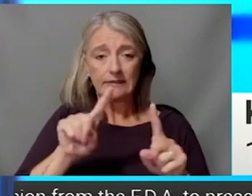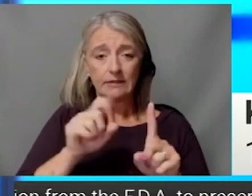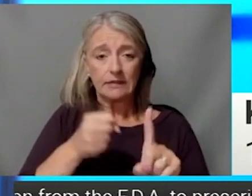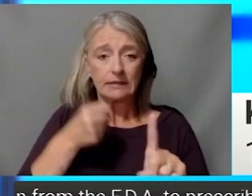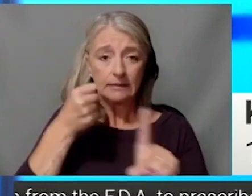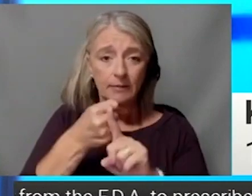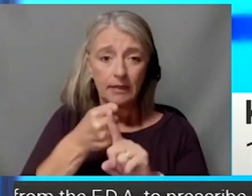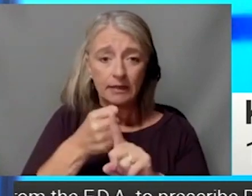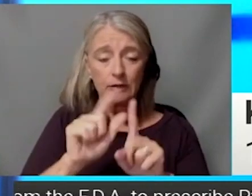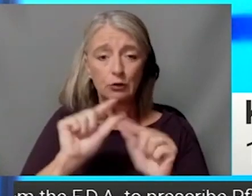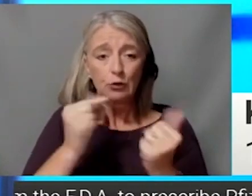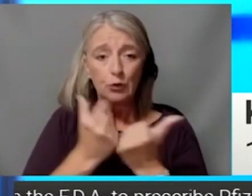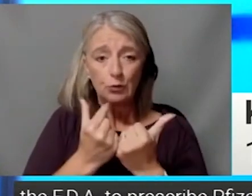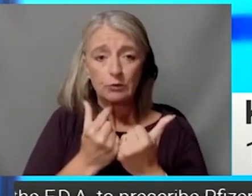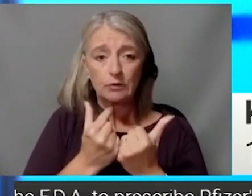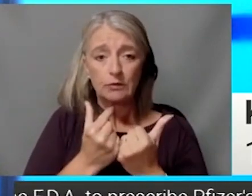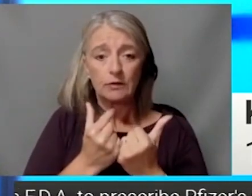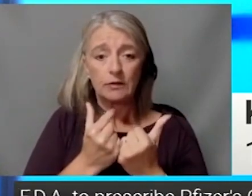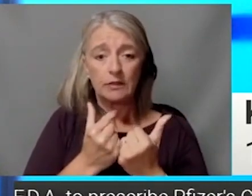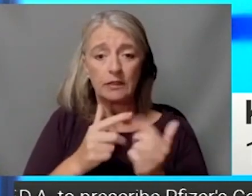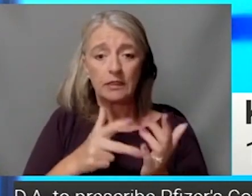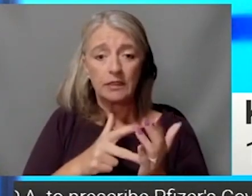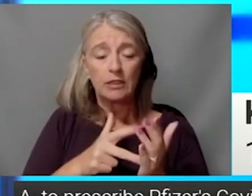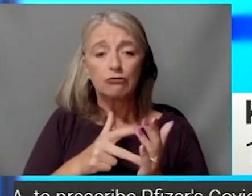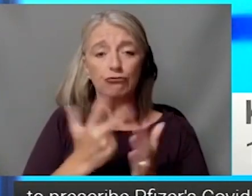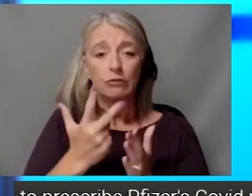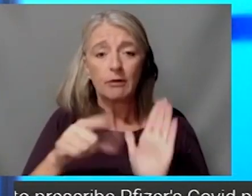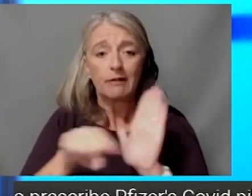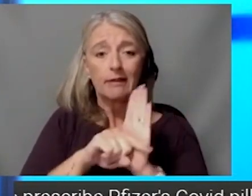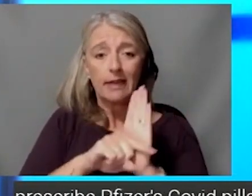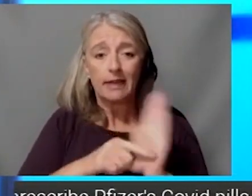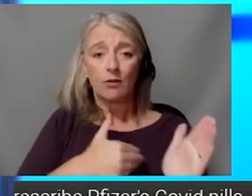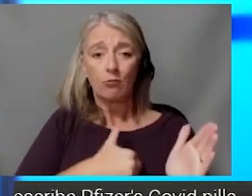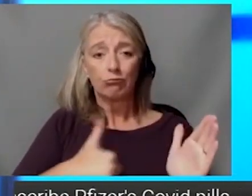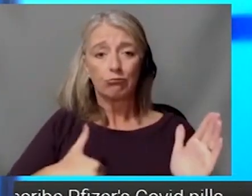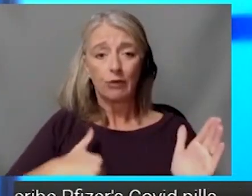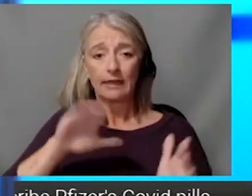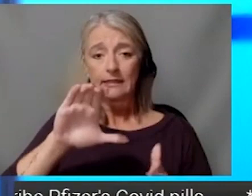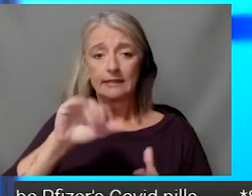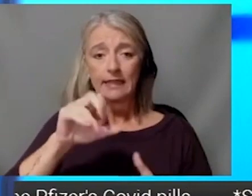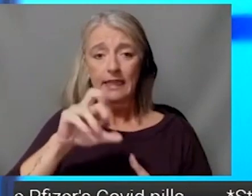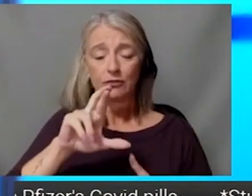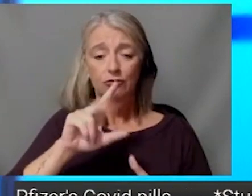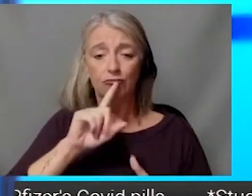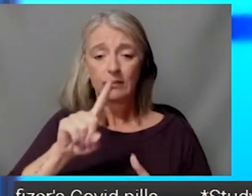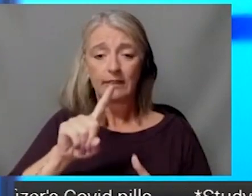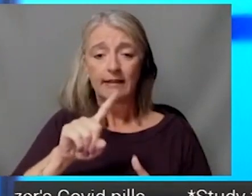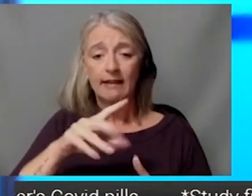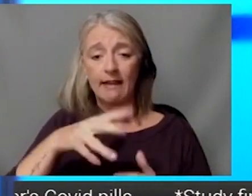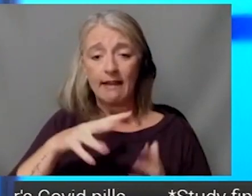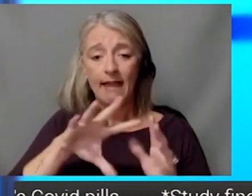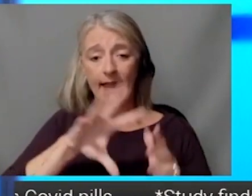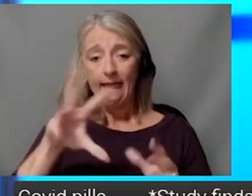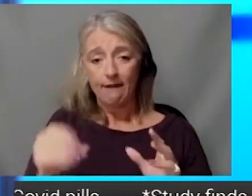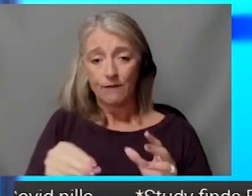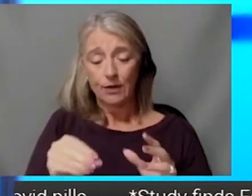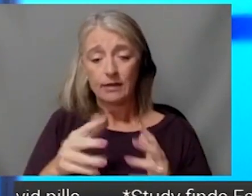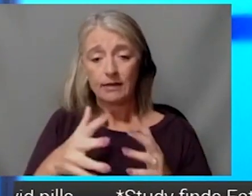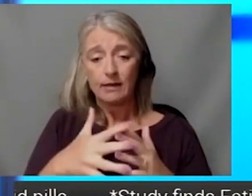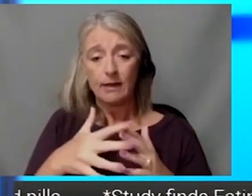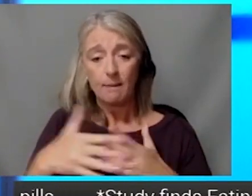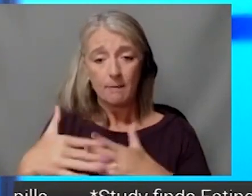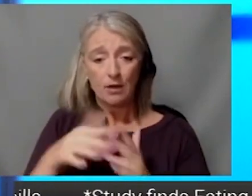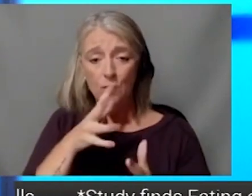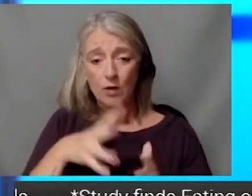triple negative breast cancer really affects African American women more. And so we have specific research on that disease. We have